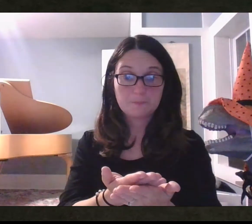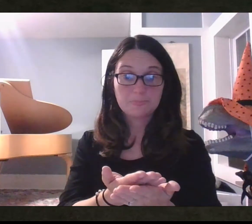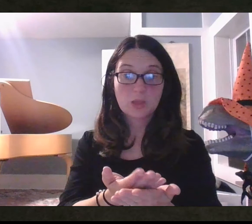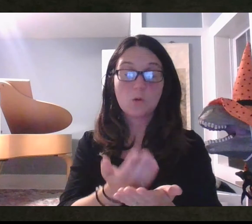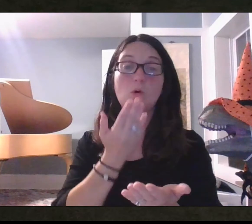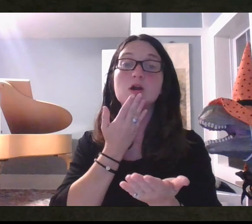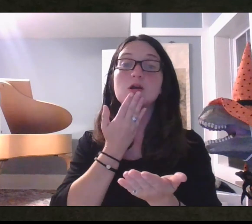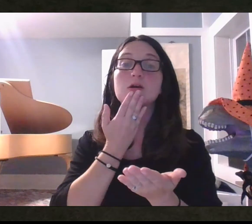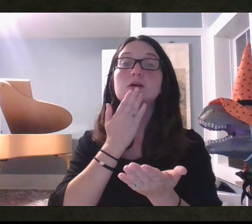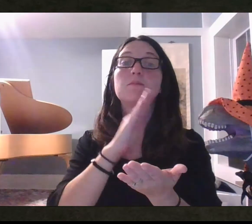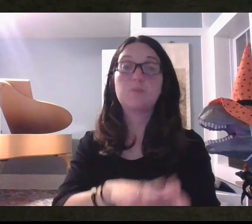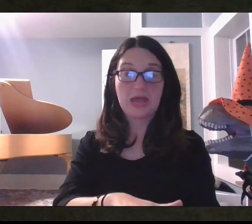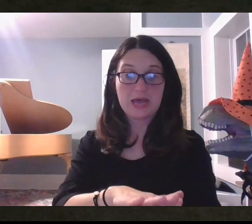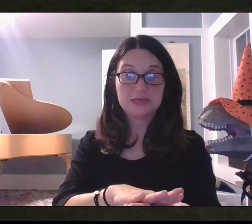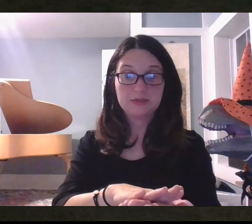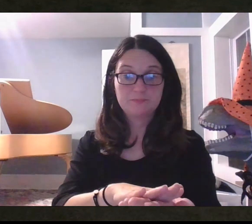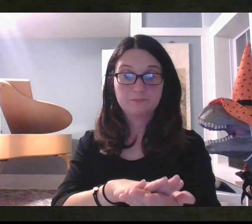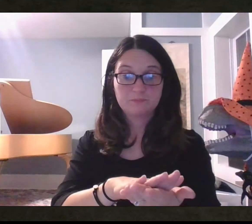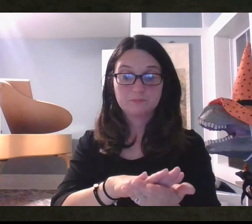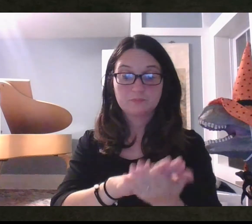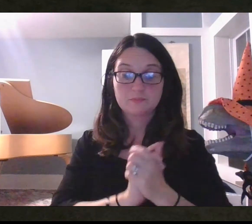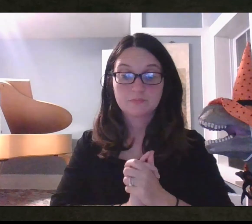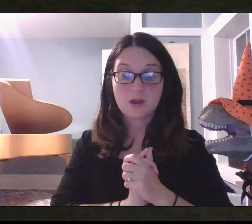or bad.